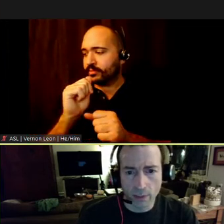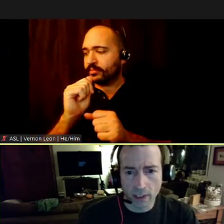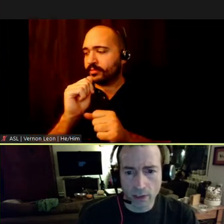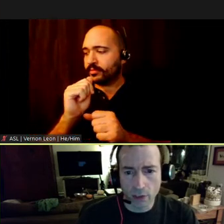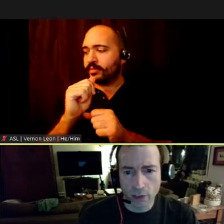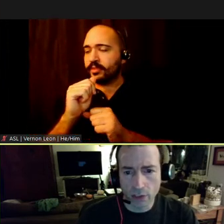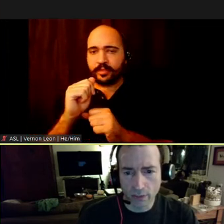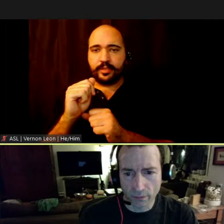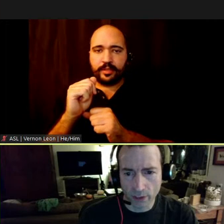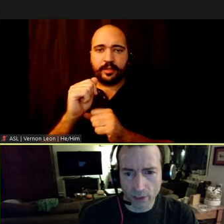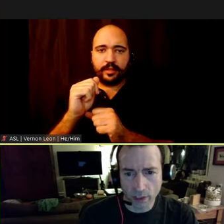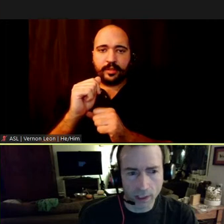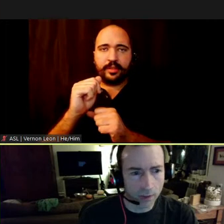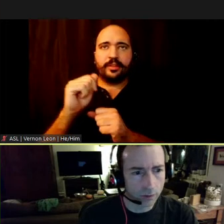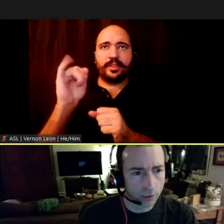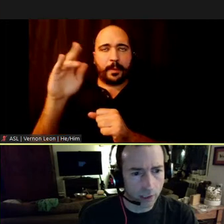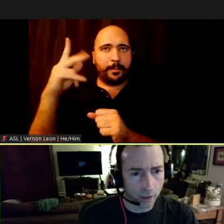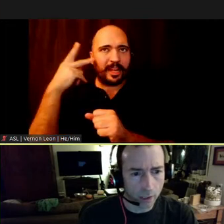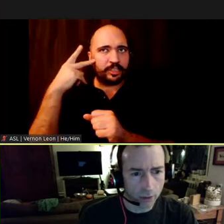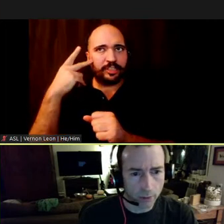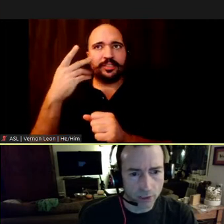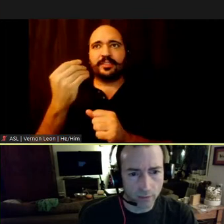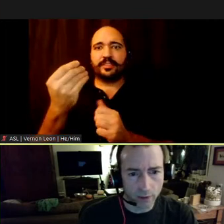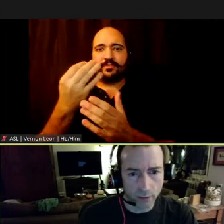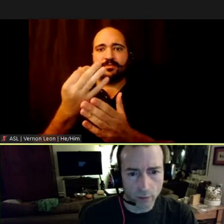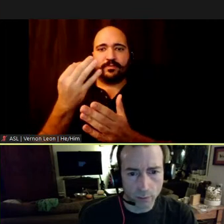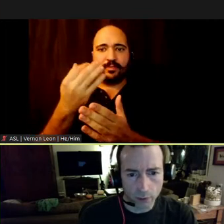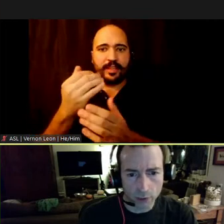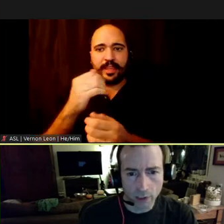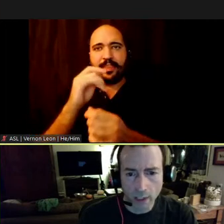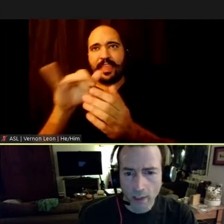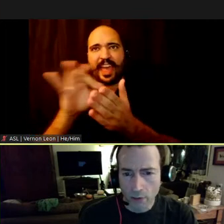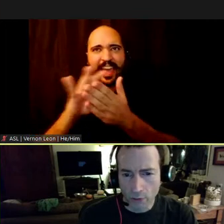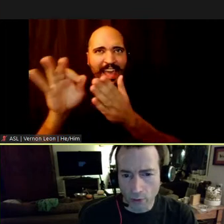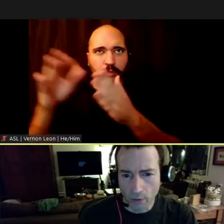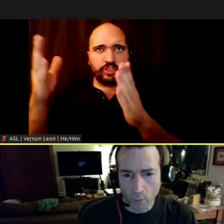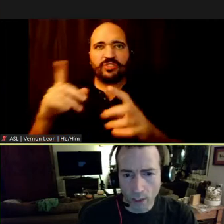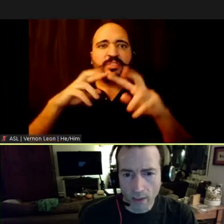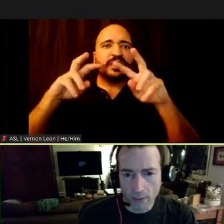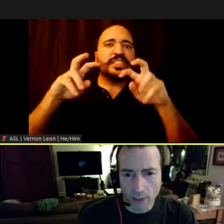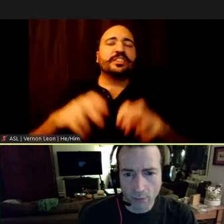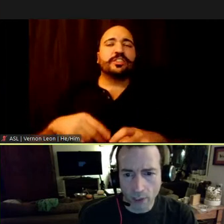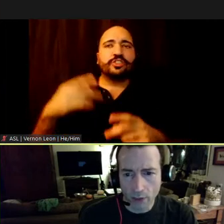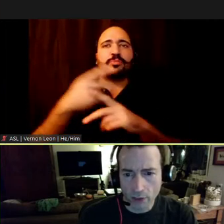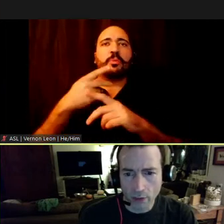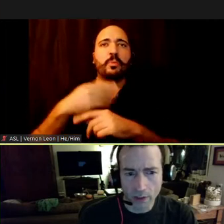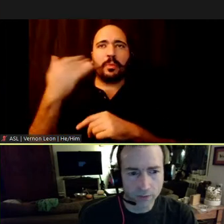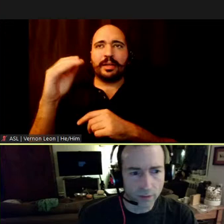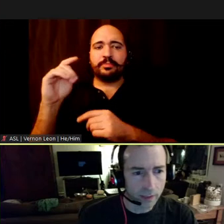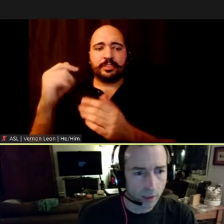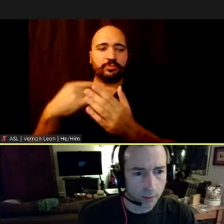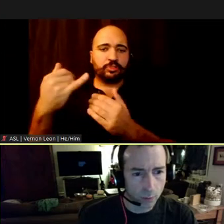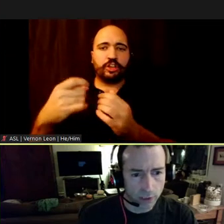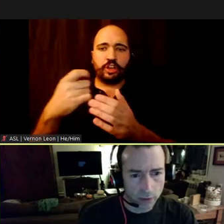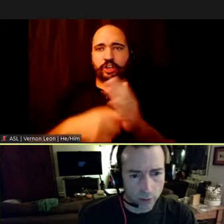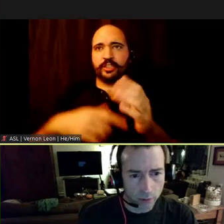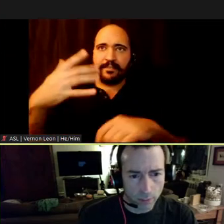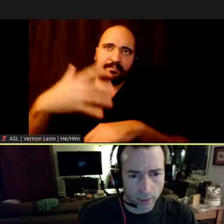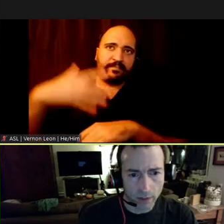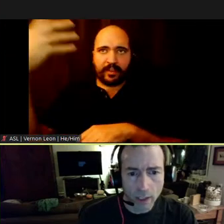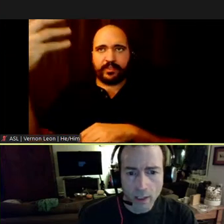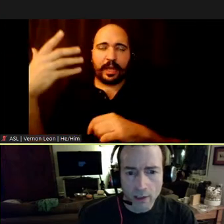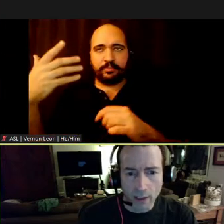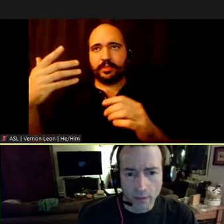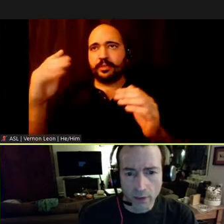addressed, politicians and the forensic accountants they hire should be sifting through its books to determine why MTA projects cost five times what they do